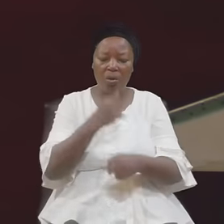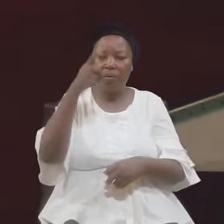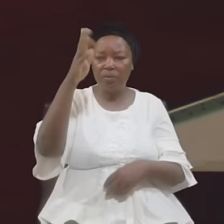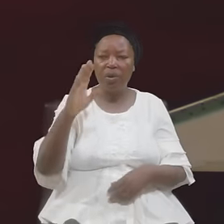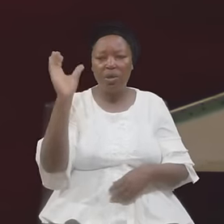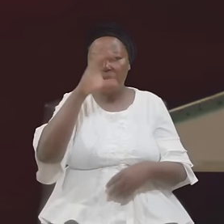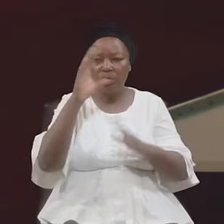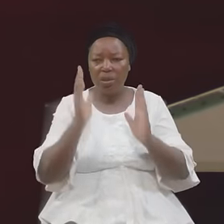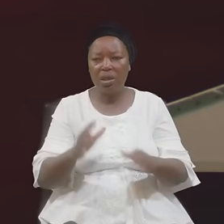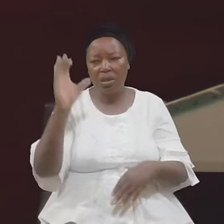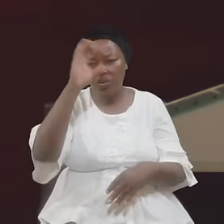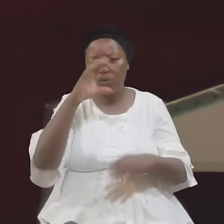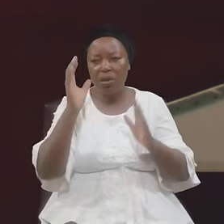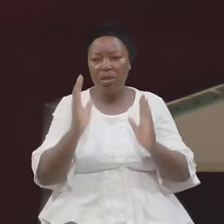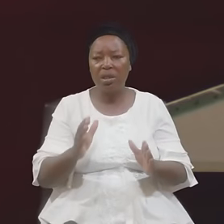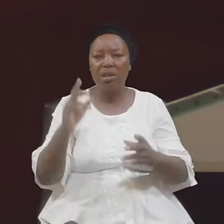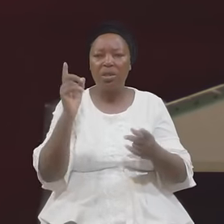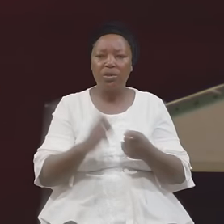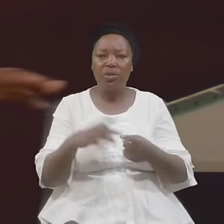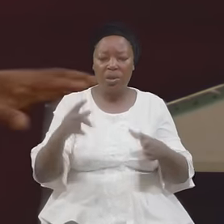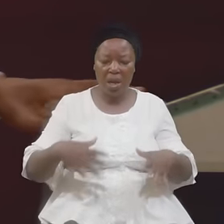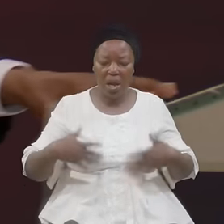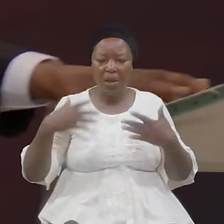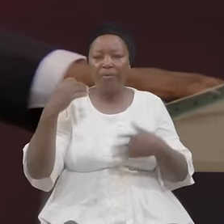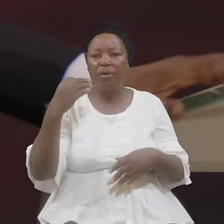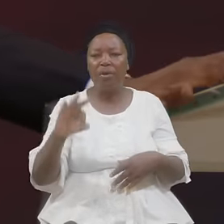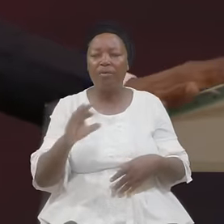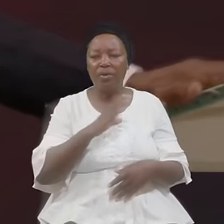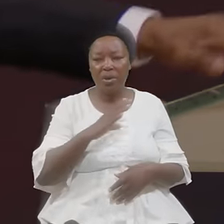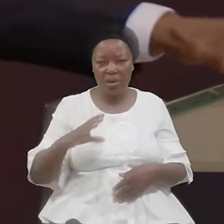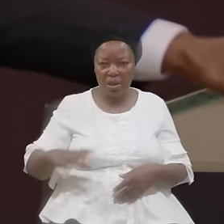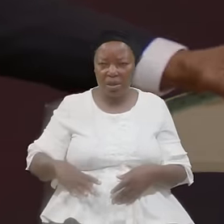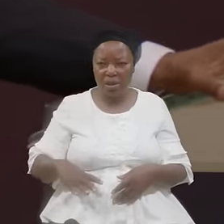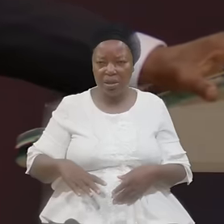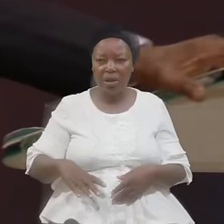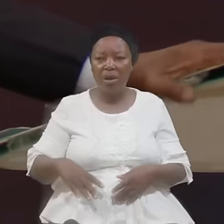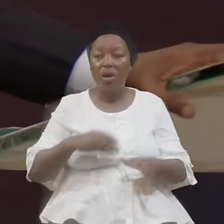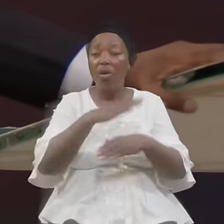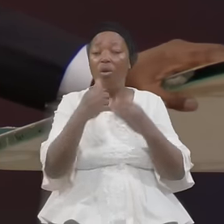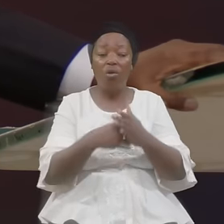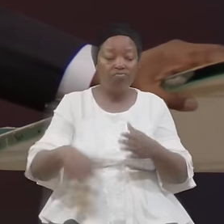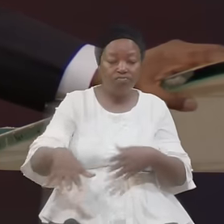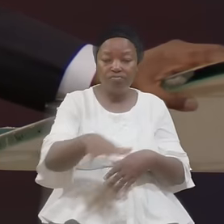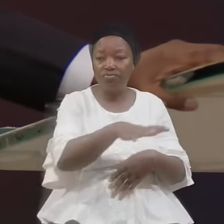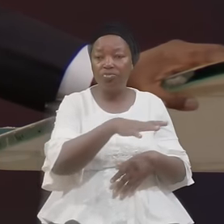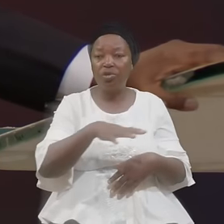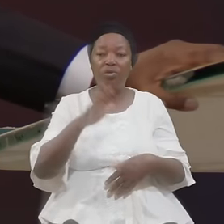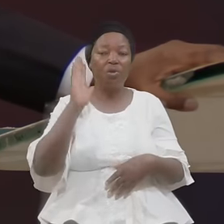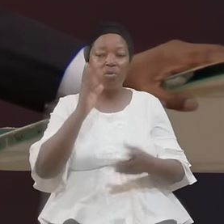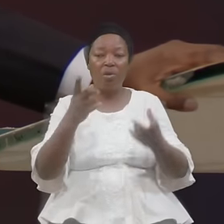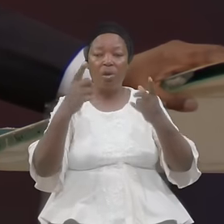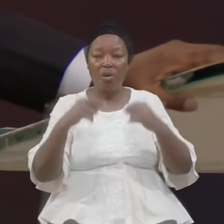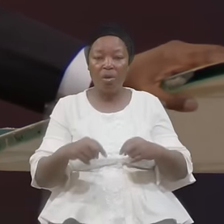Strangers Strangers Of the Life Of Christ All Those But common